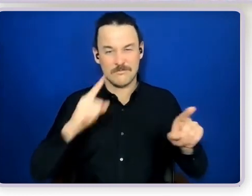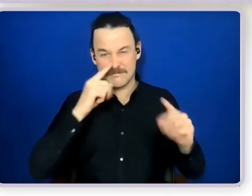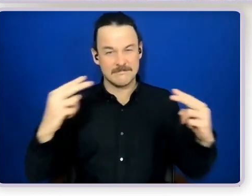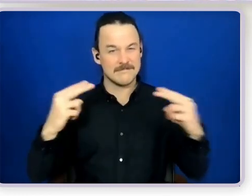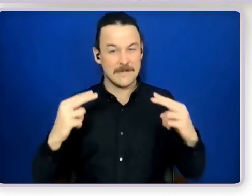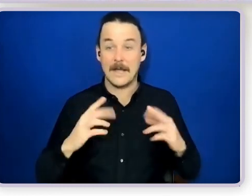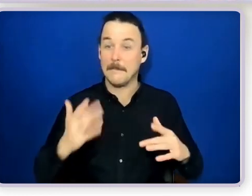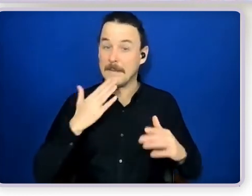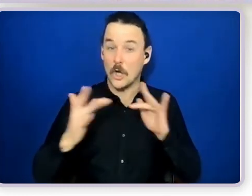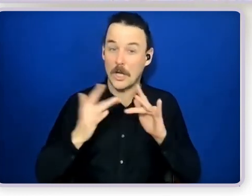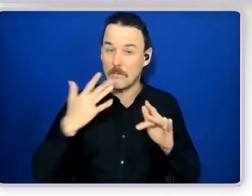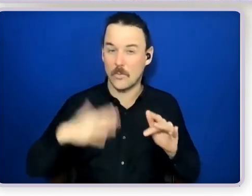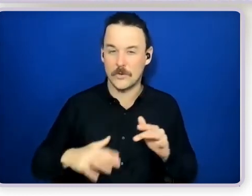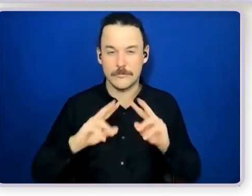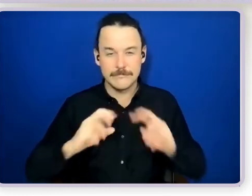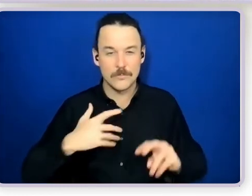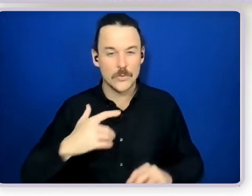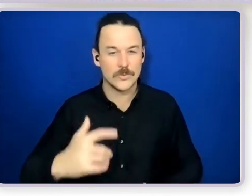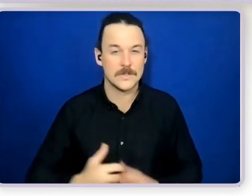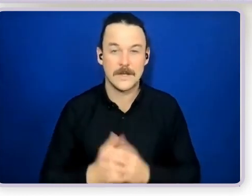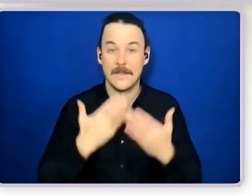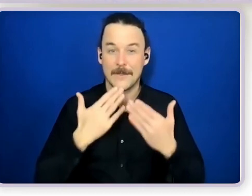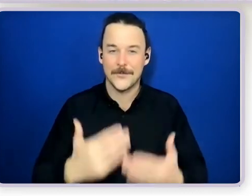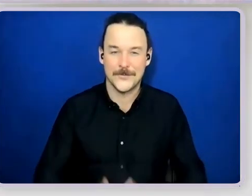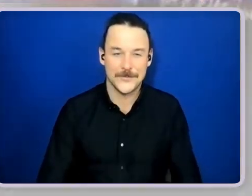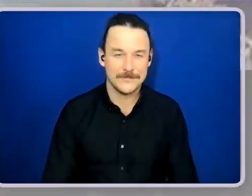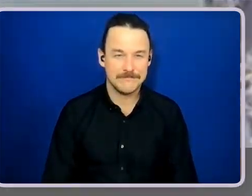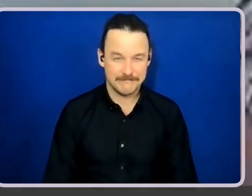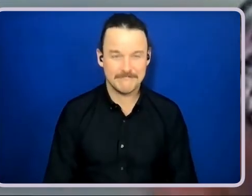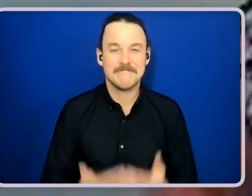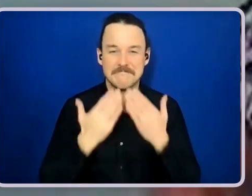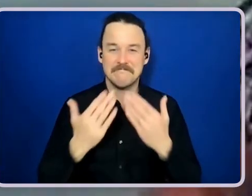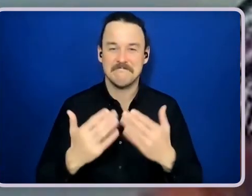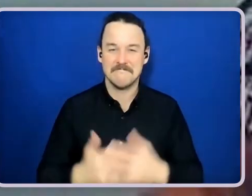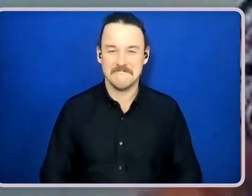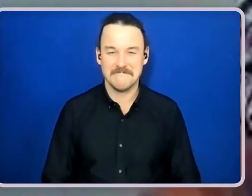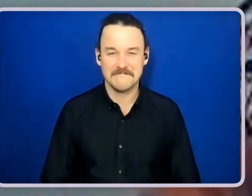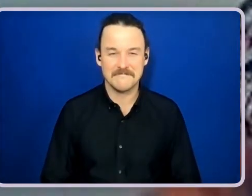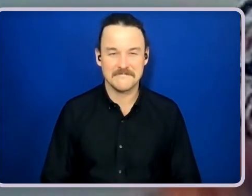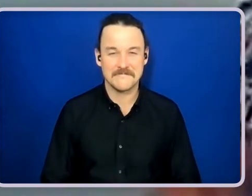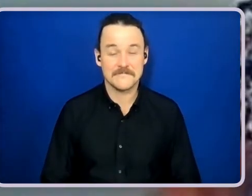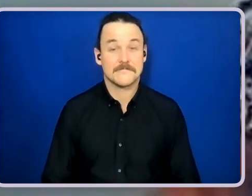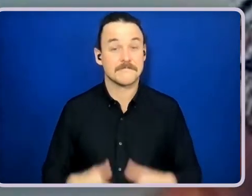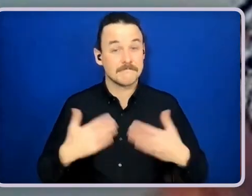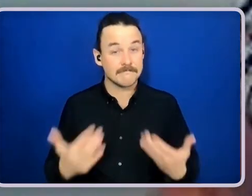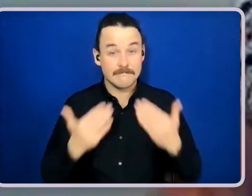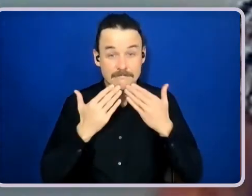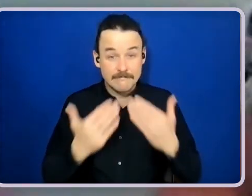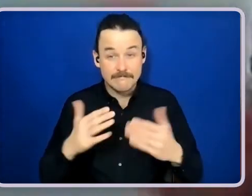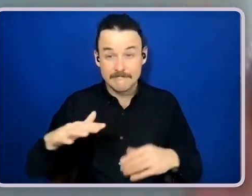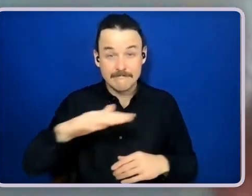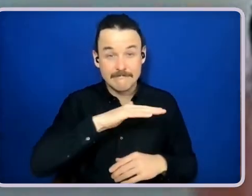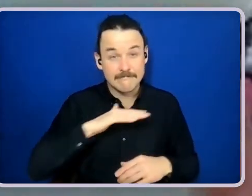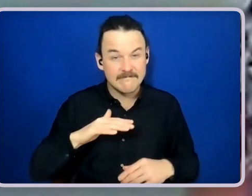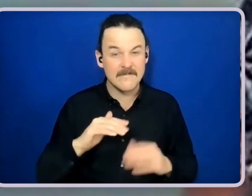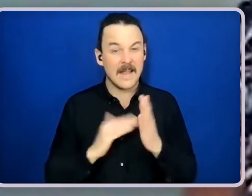interested more thanks a lot thank you so thank you everybody we've come to a close of